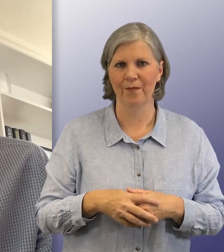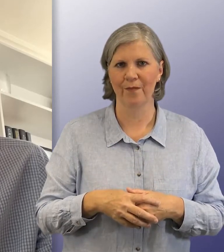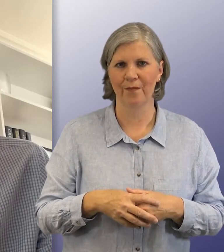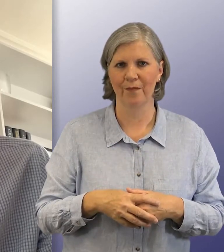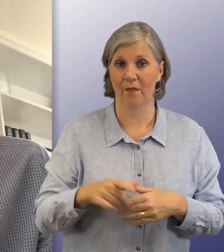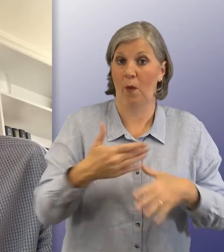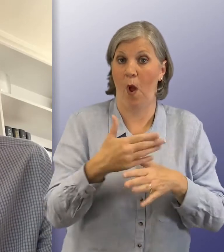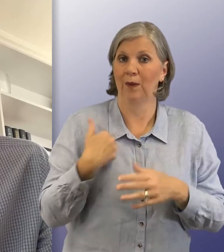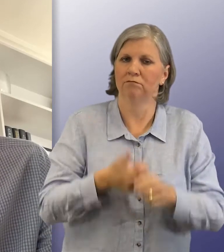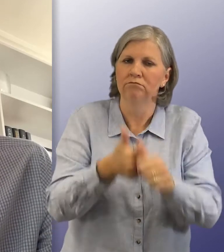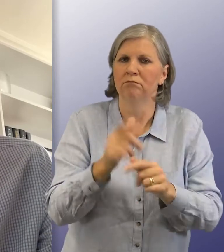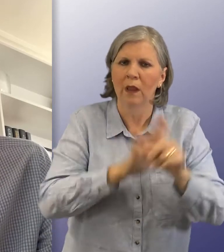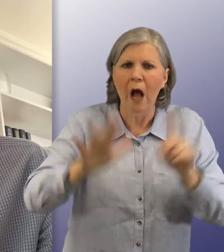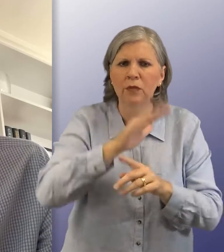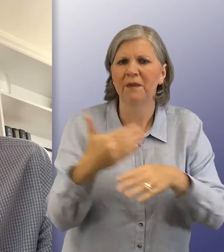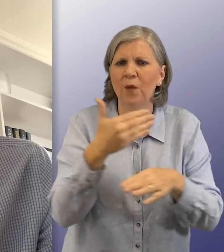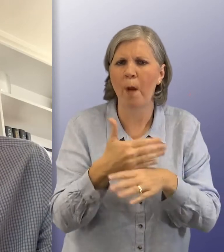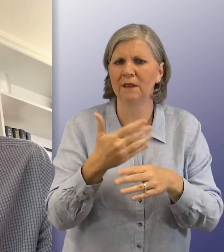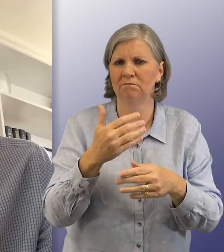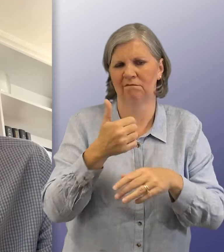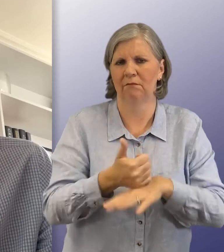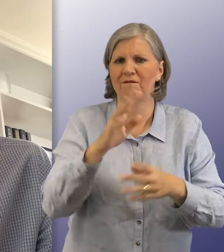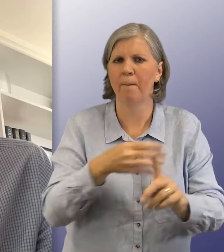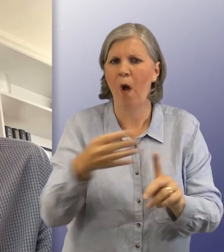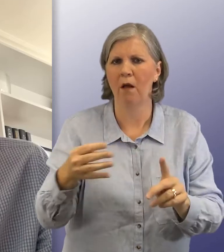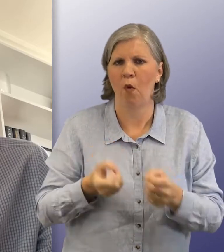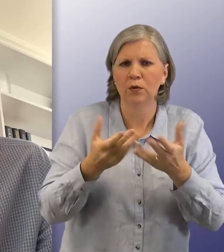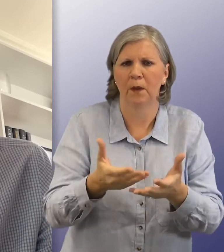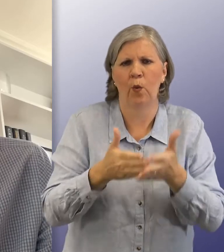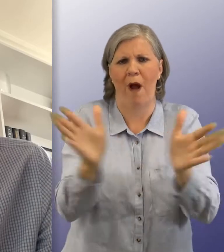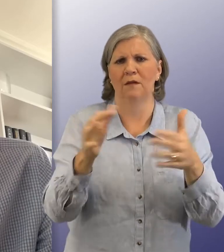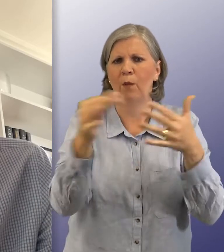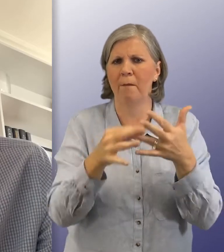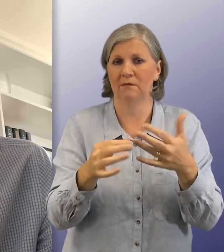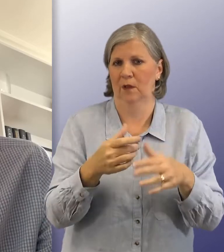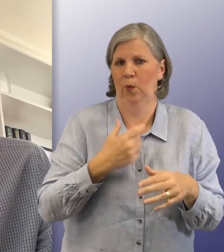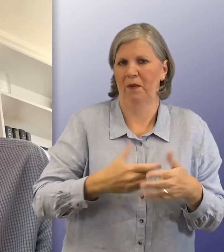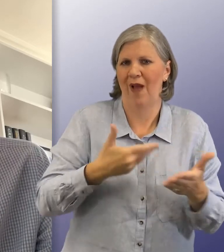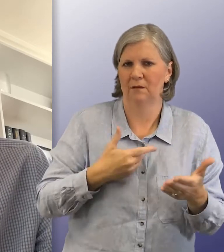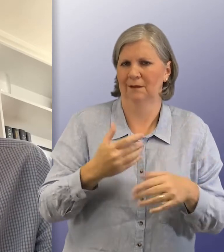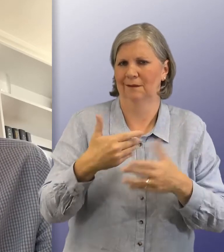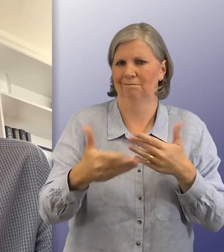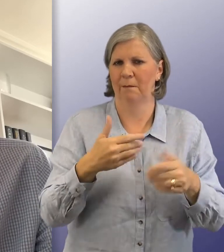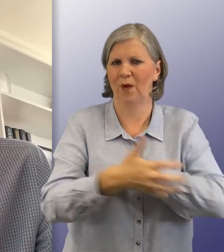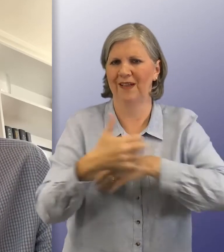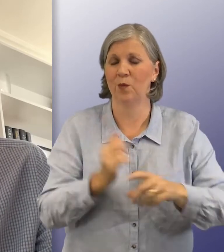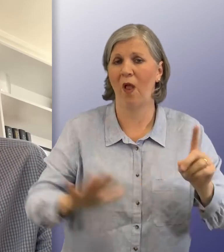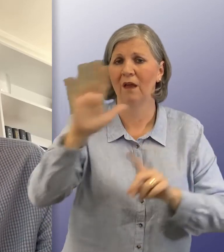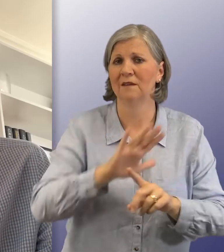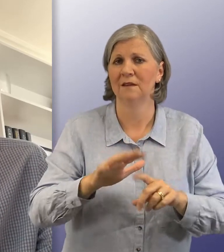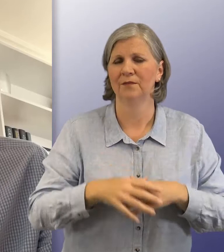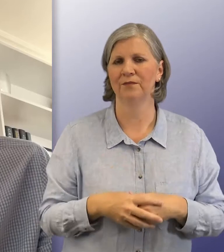The work we do supports the national performance framework and contributes to the wider outcomes of human rights and tackling poverty in Scotland.